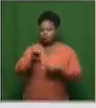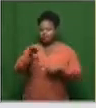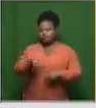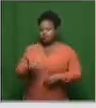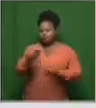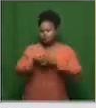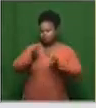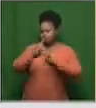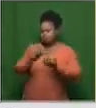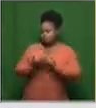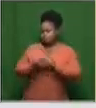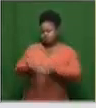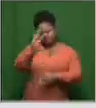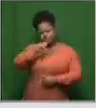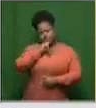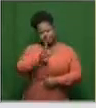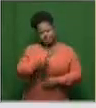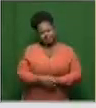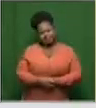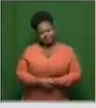Let's start with you. And again, good morning to you.